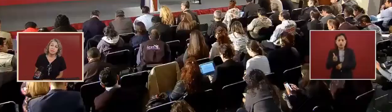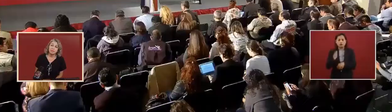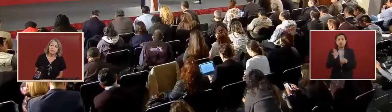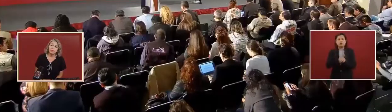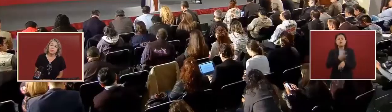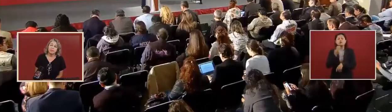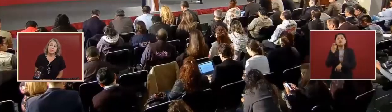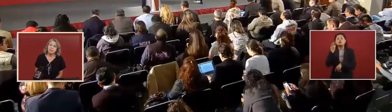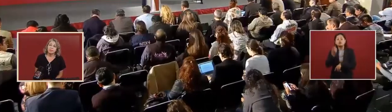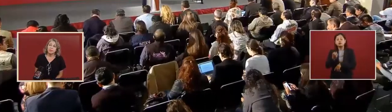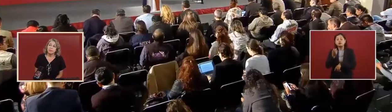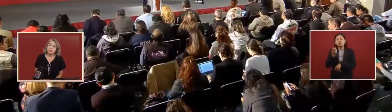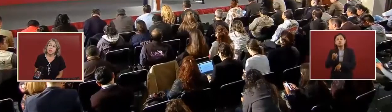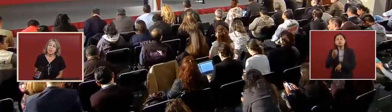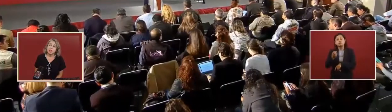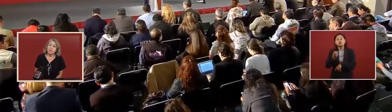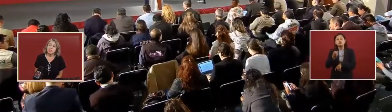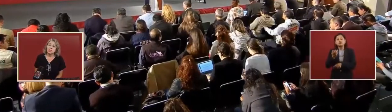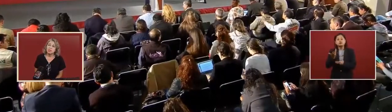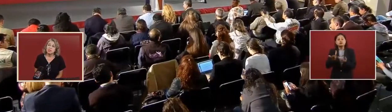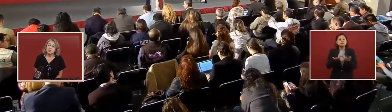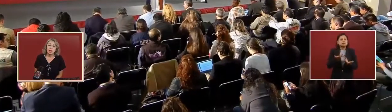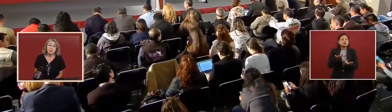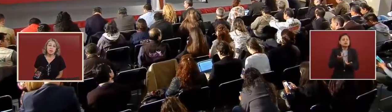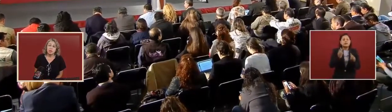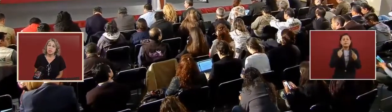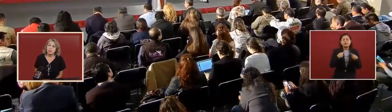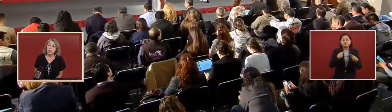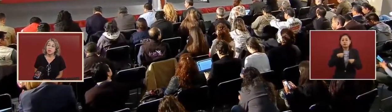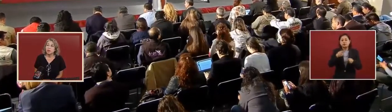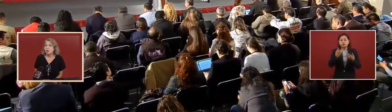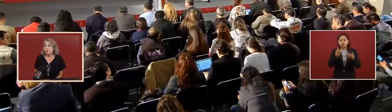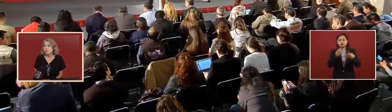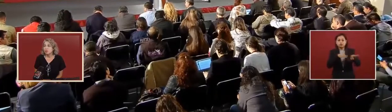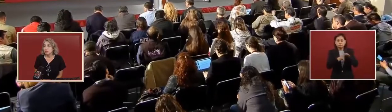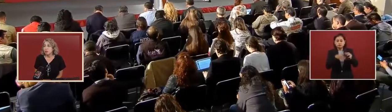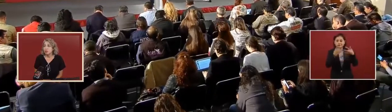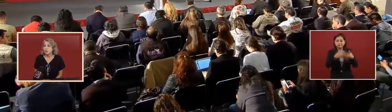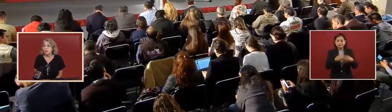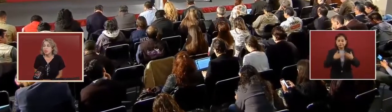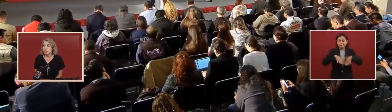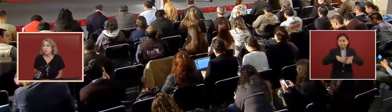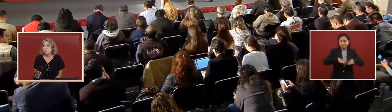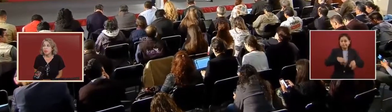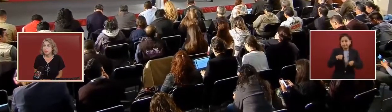so there's some kind of contraband going on with clothing and buying clothes